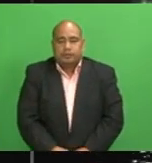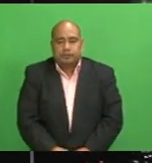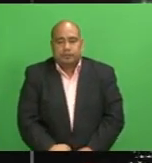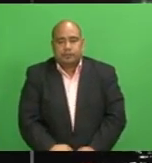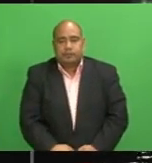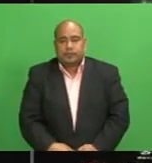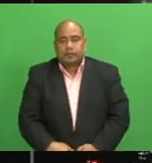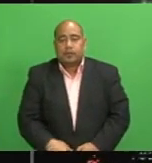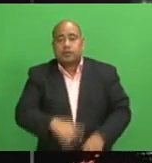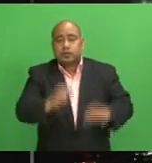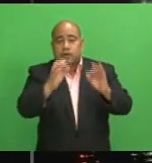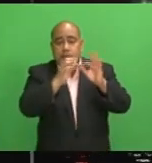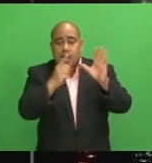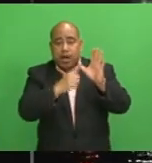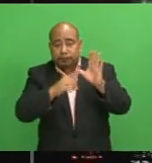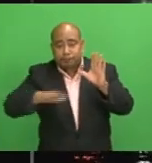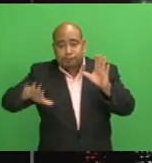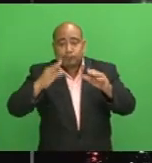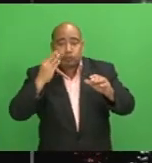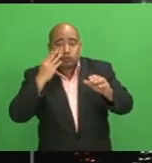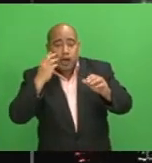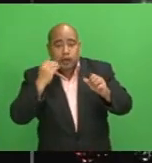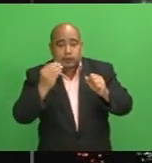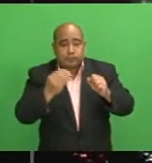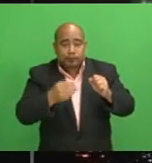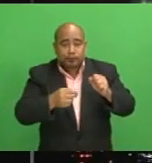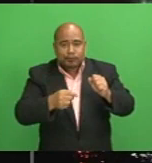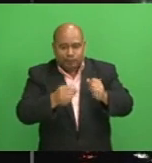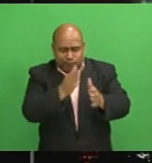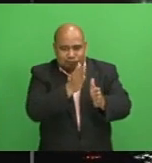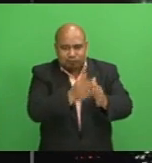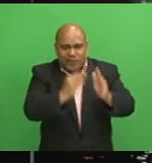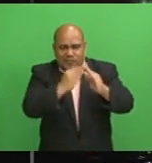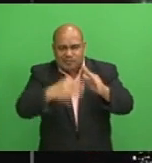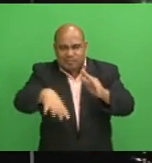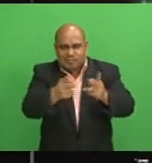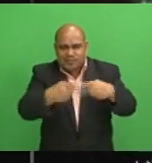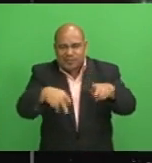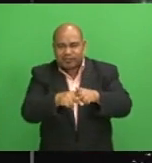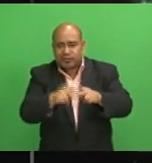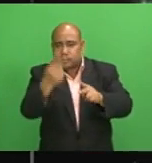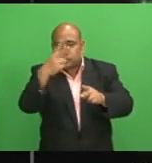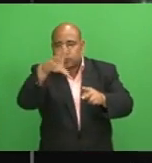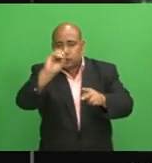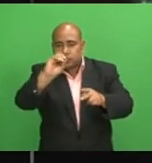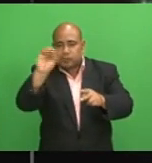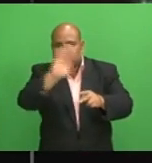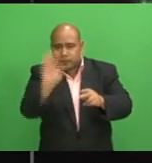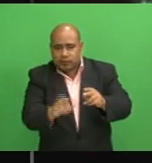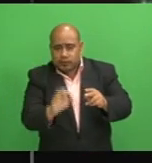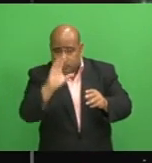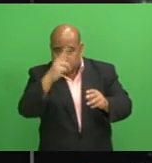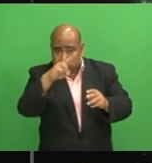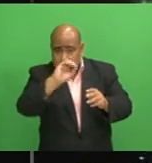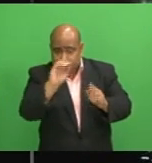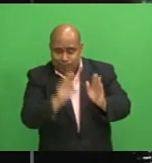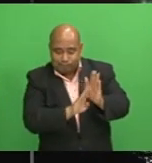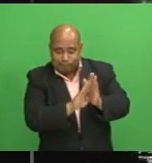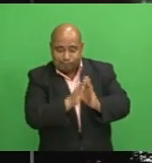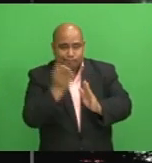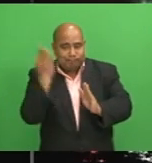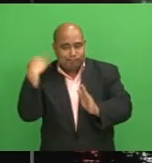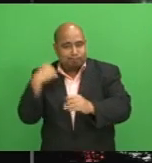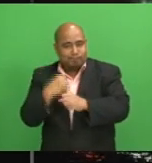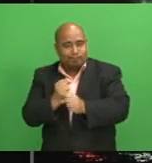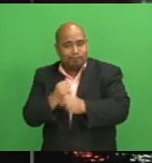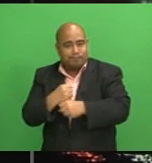has set a high target for the cane-crushing season, including a 20% improvement from the last production. With a lot being said about the